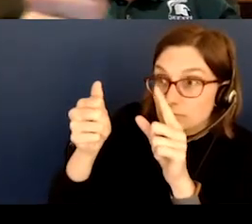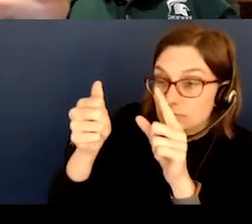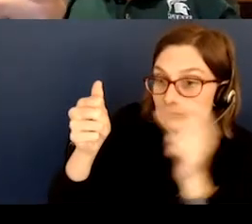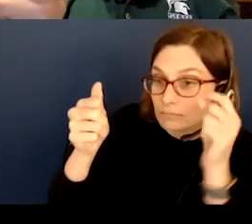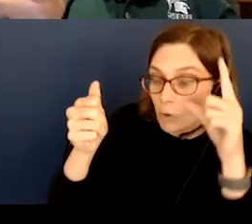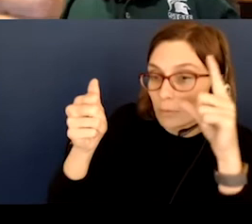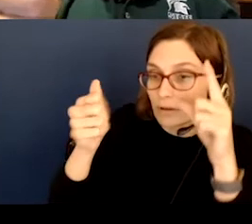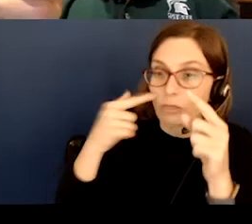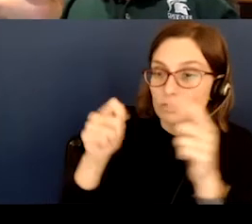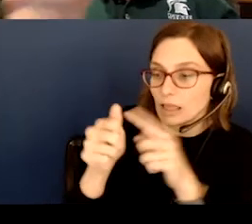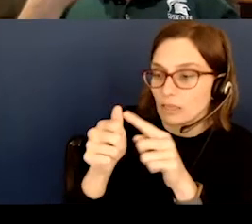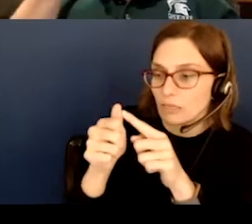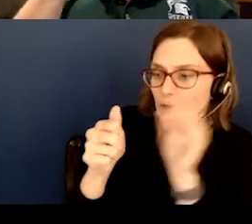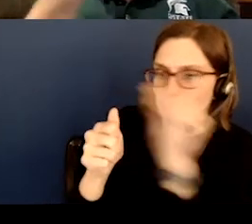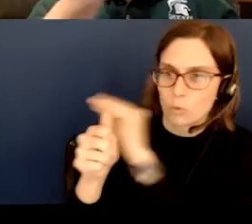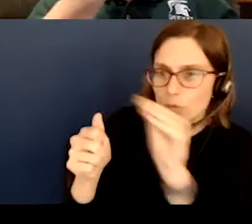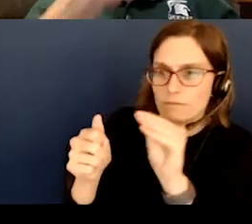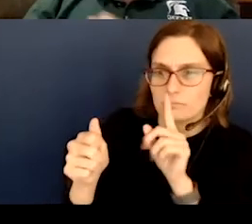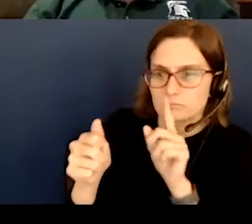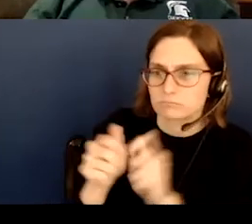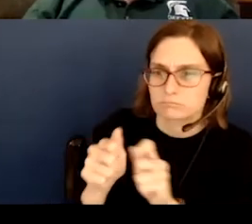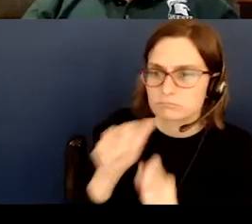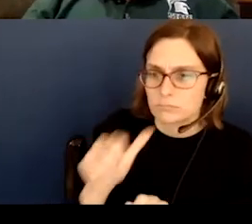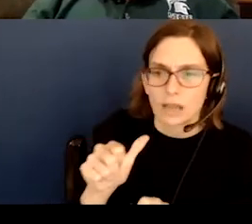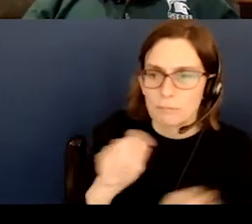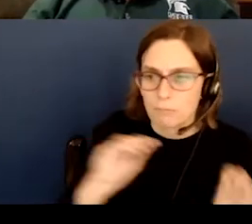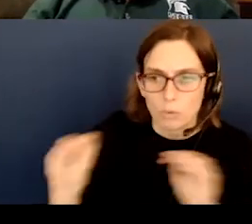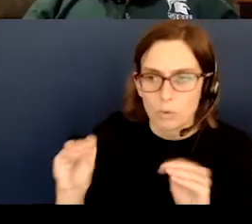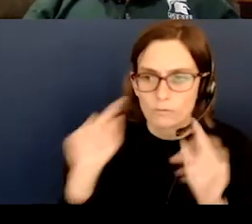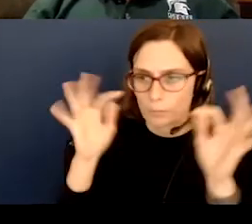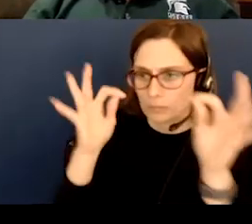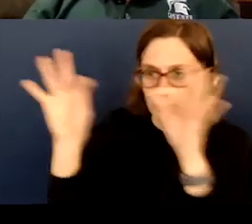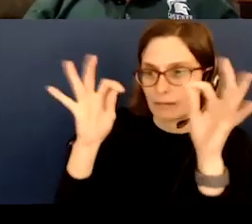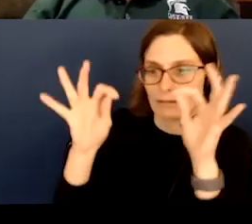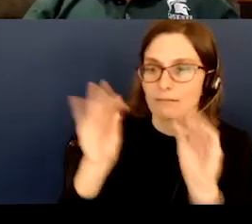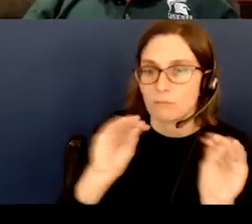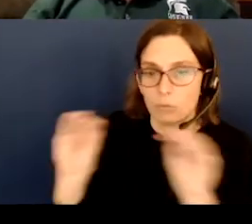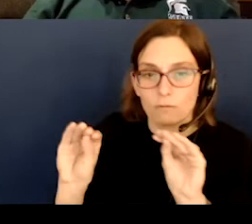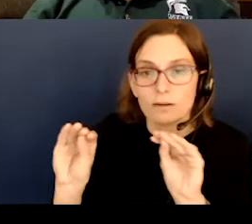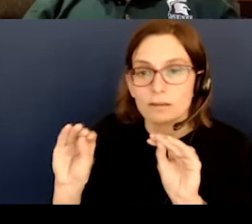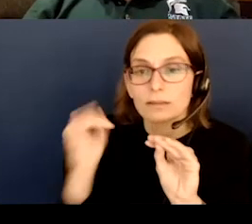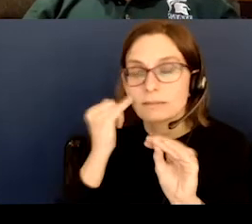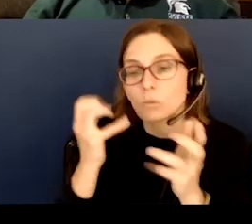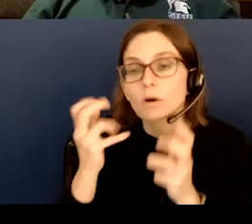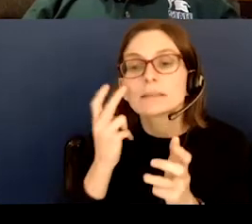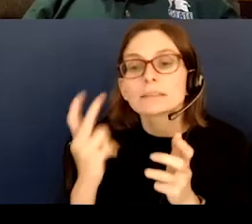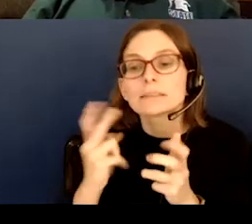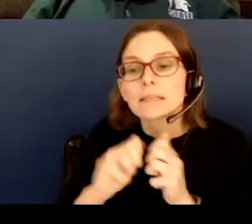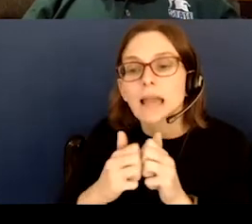moved. Now it hasn't moved, it's just your perspective has moved. So, if we want to see how close the moon is,